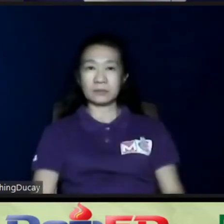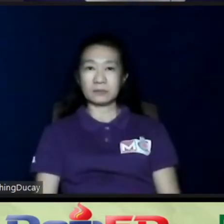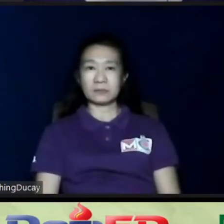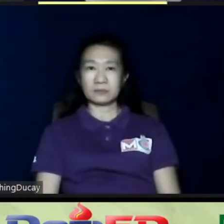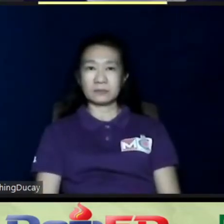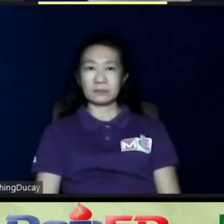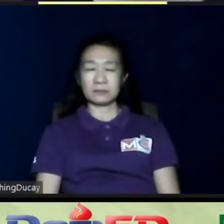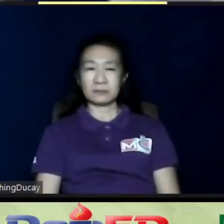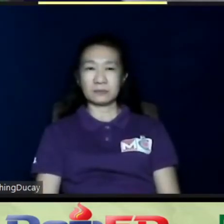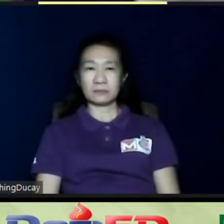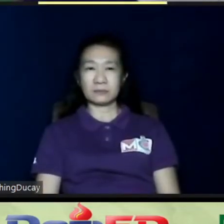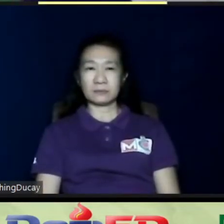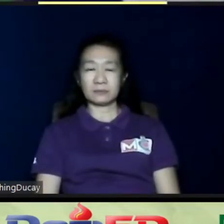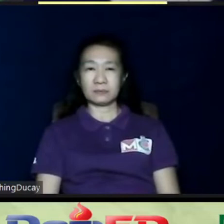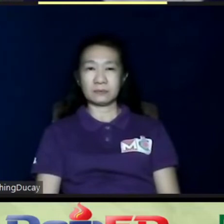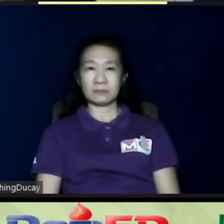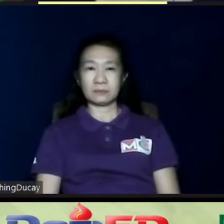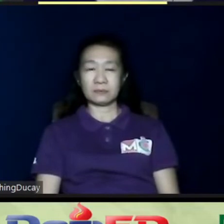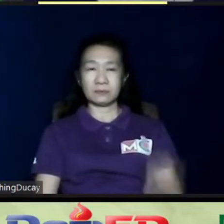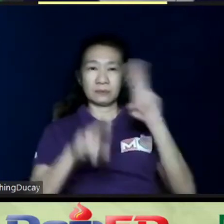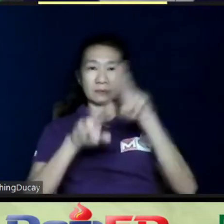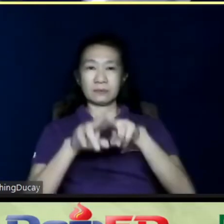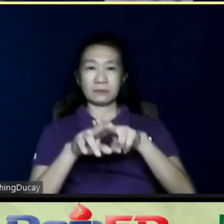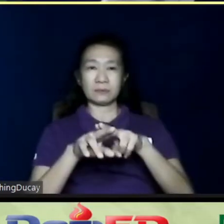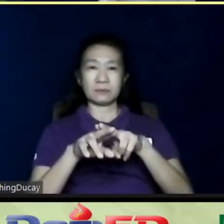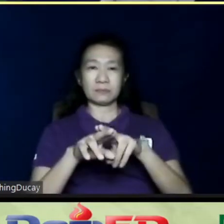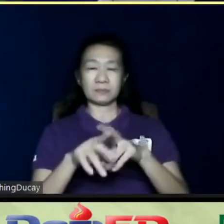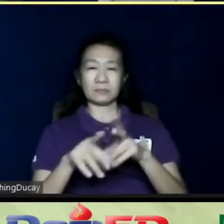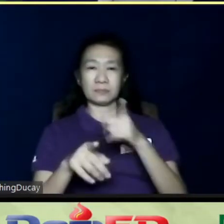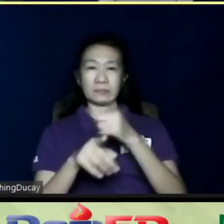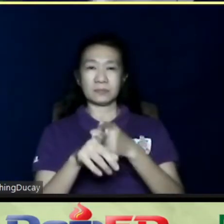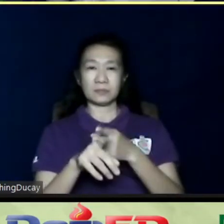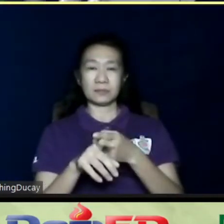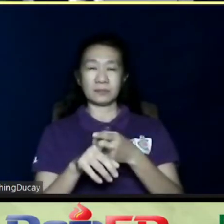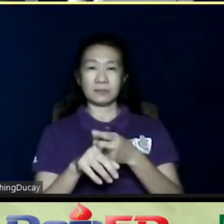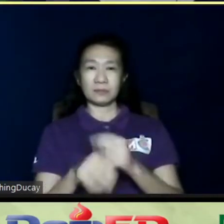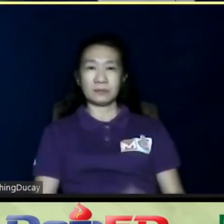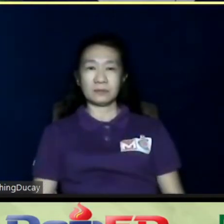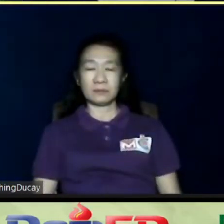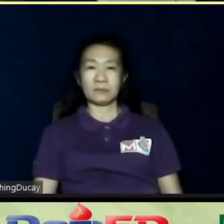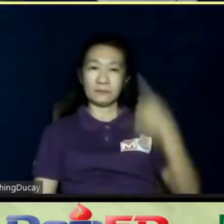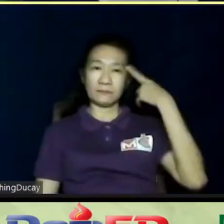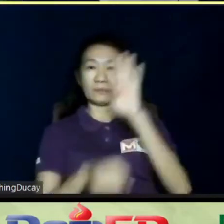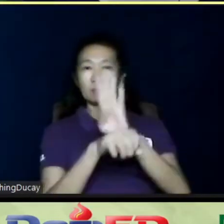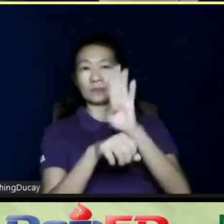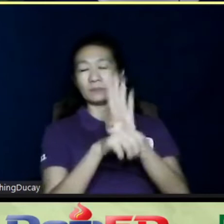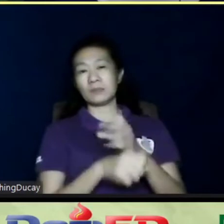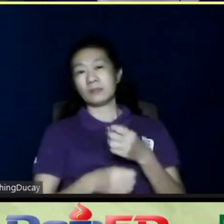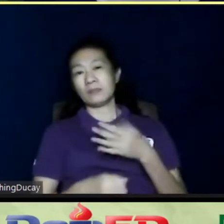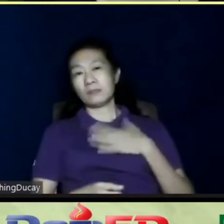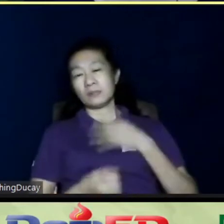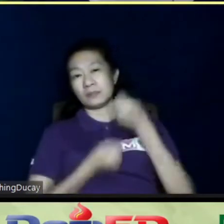And to add, Teacher Archie, actually have, from the side of business, my suggestion